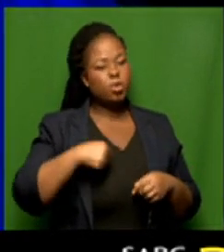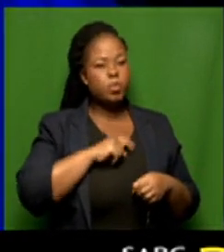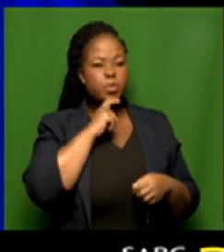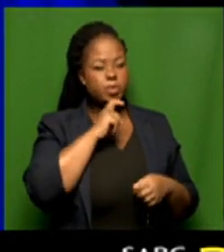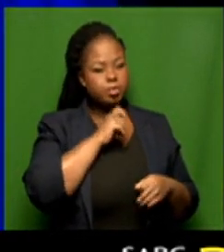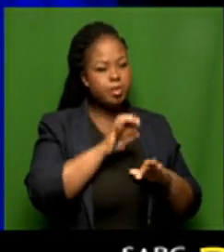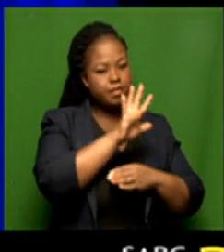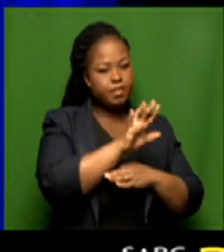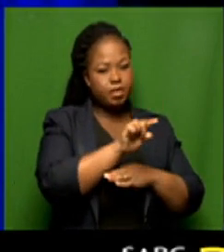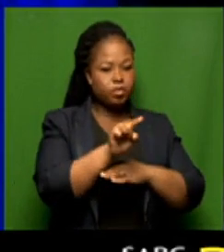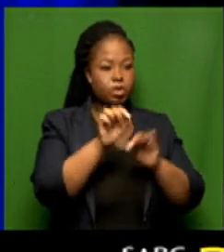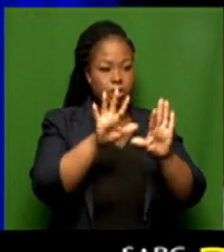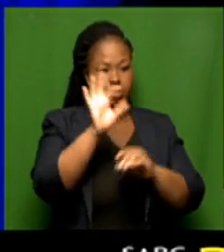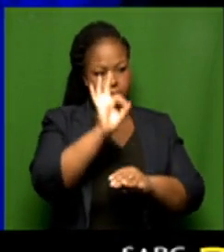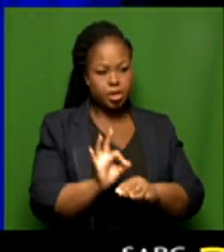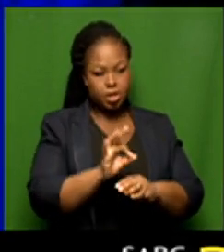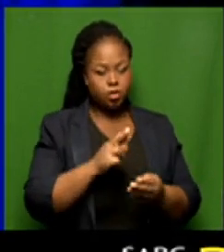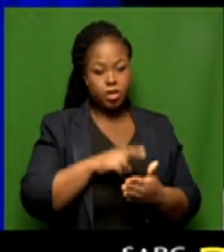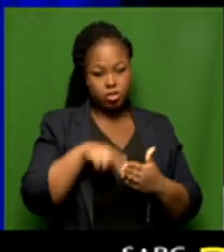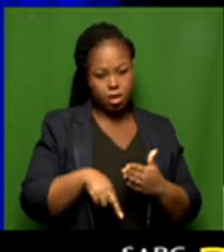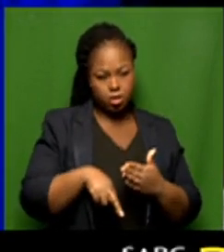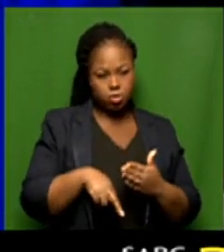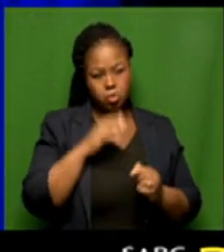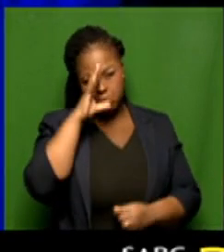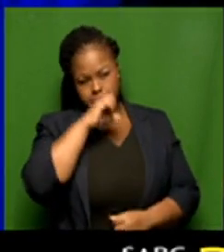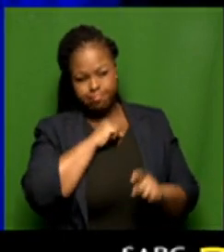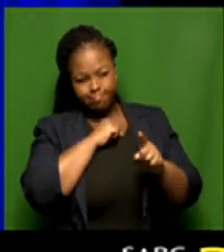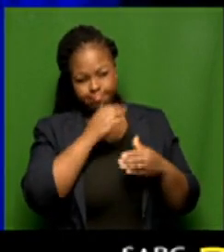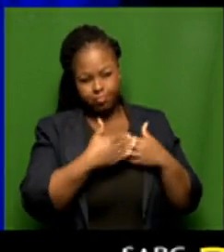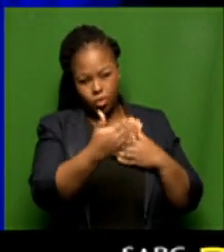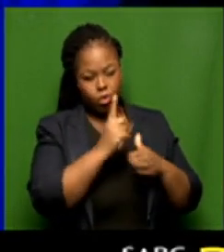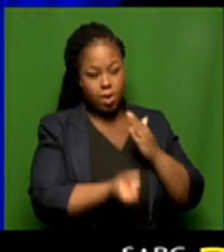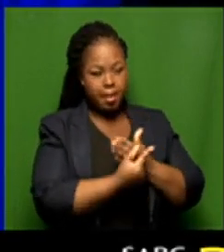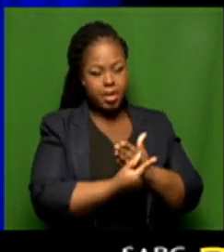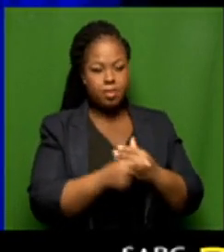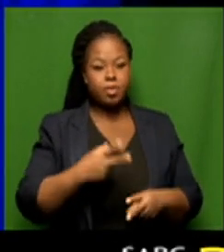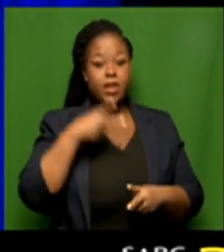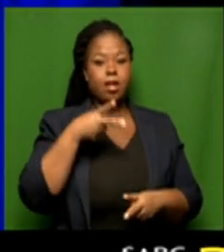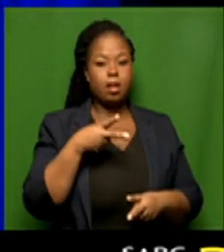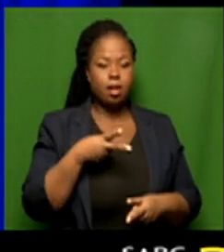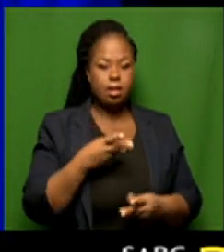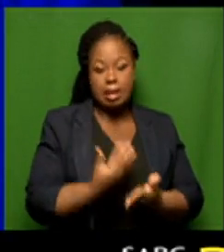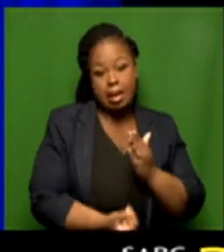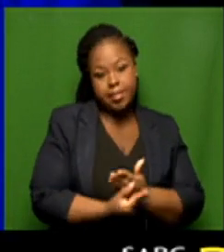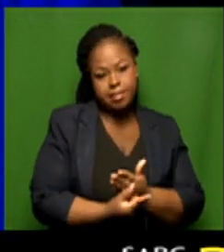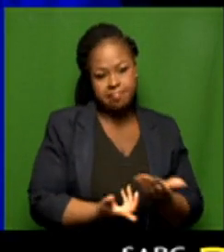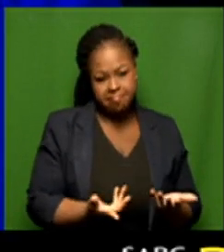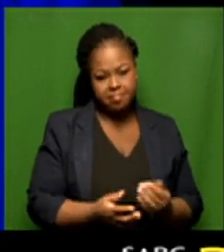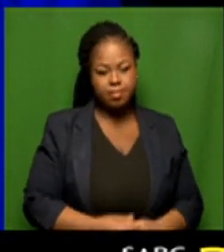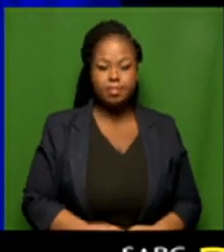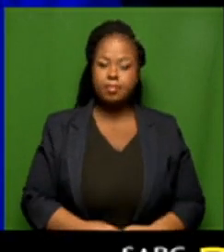to 10 percent of the results to project and predict what the ultimate outcome is likely to be. Yeah.